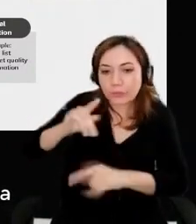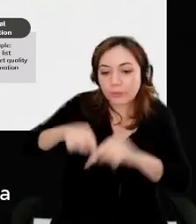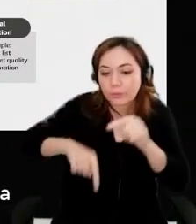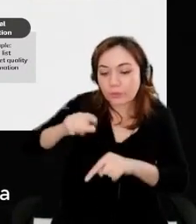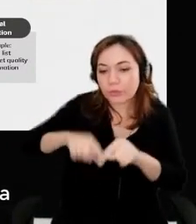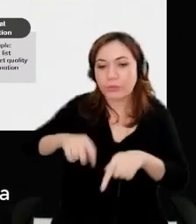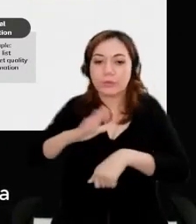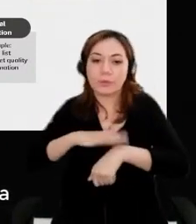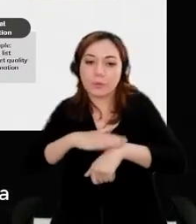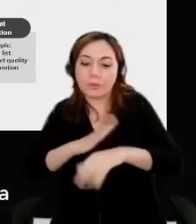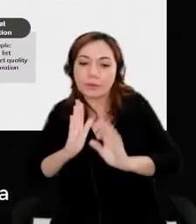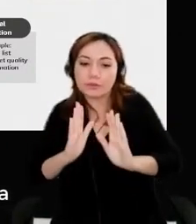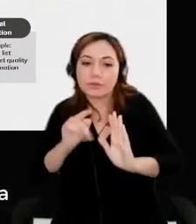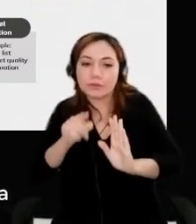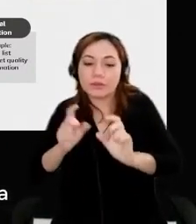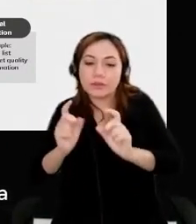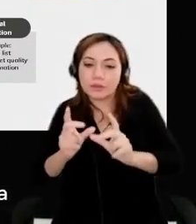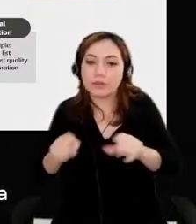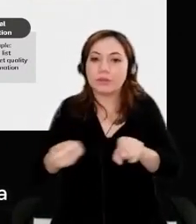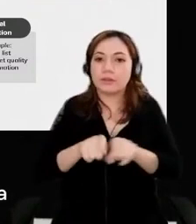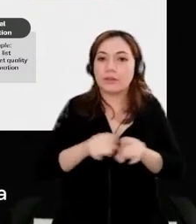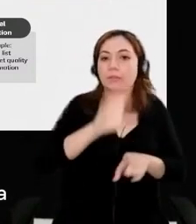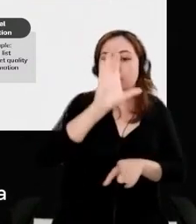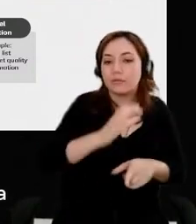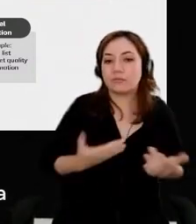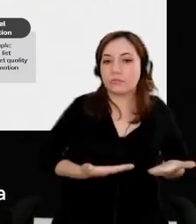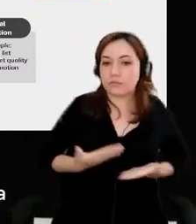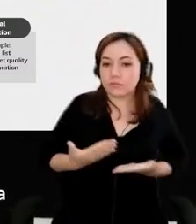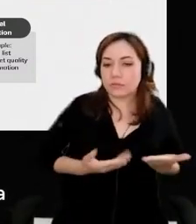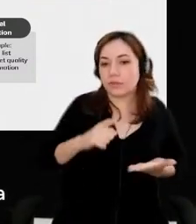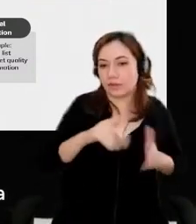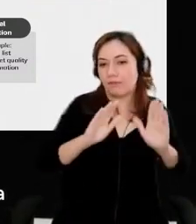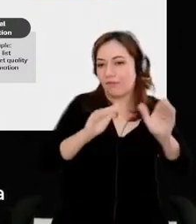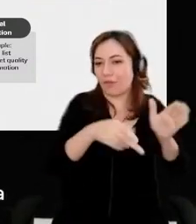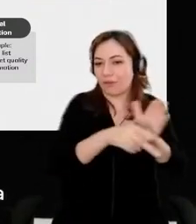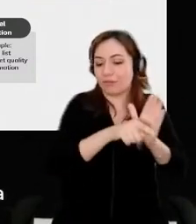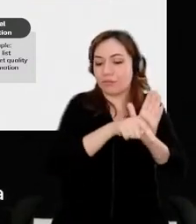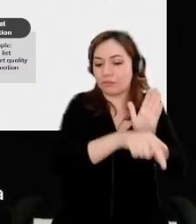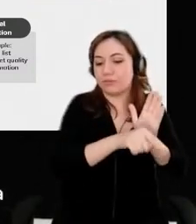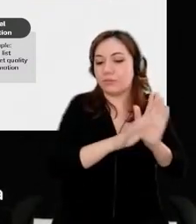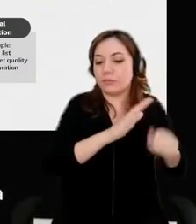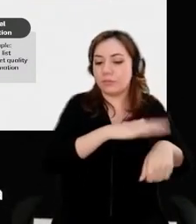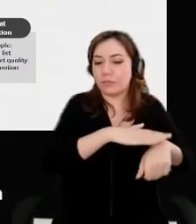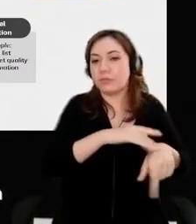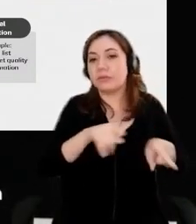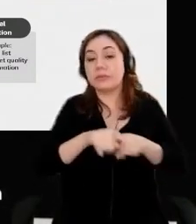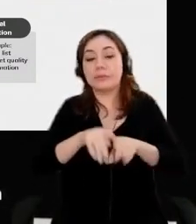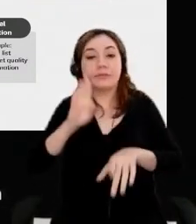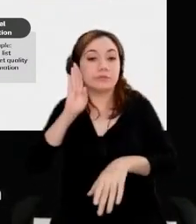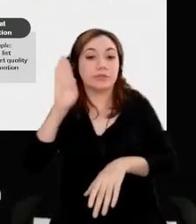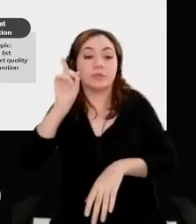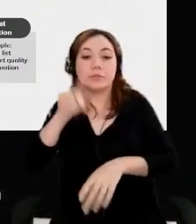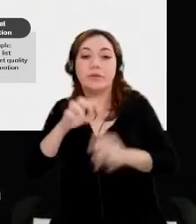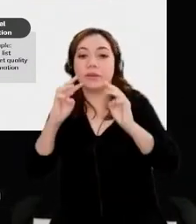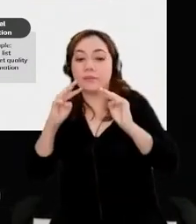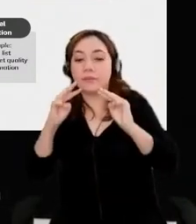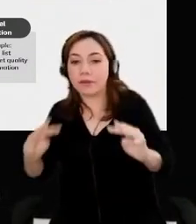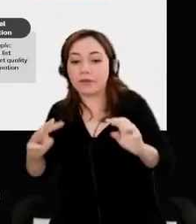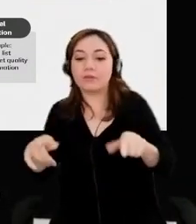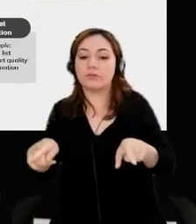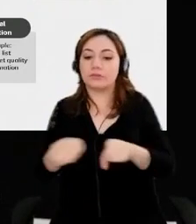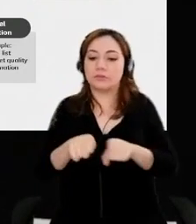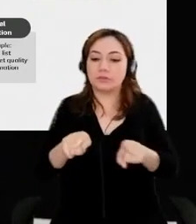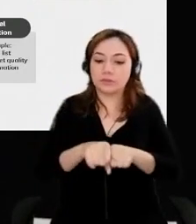the customer service in that particular channel, and ultimately marketing and also the representation